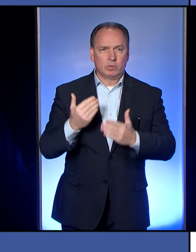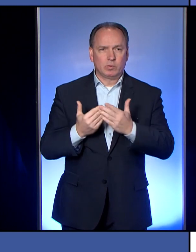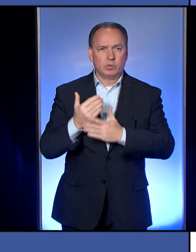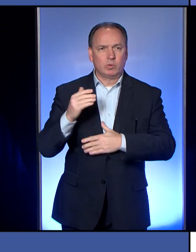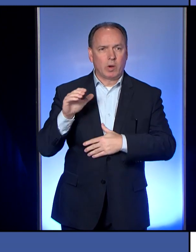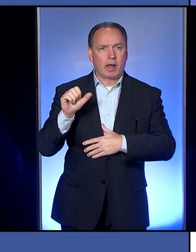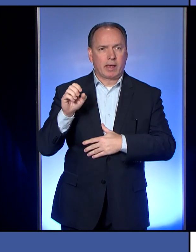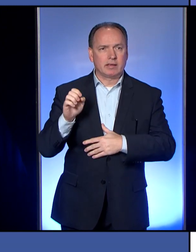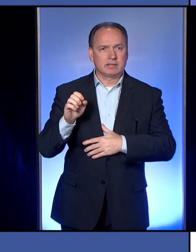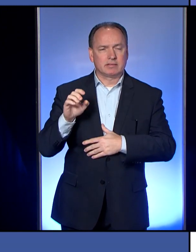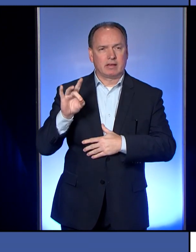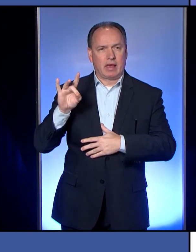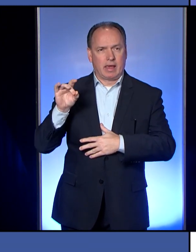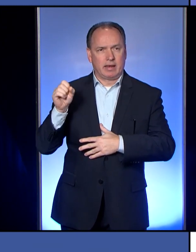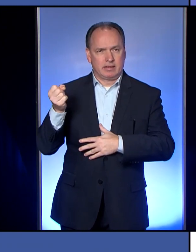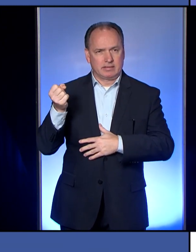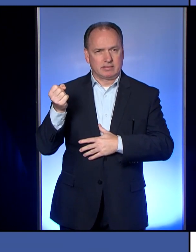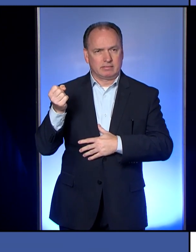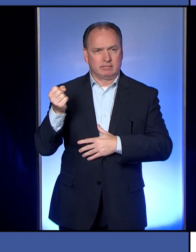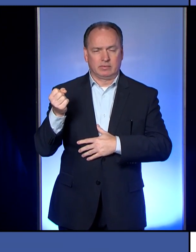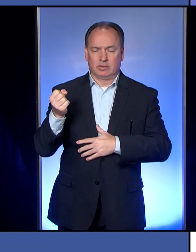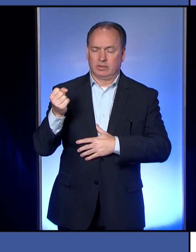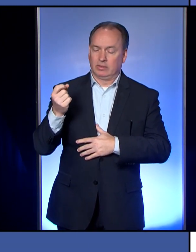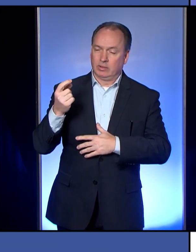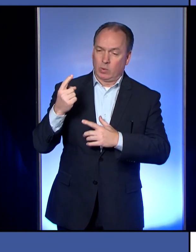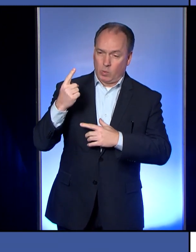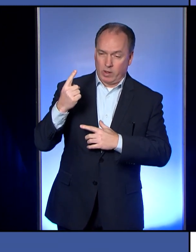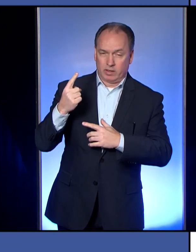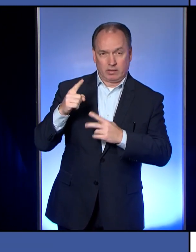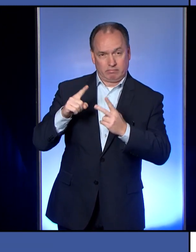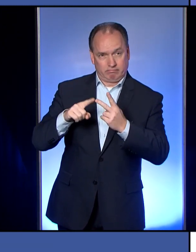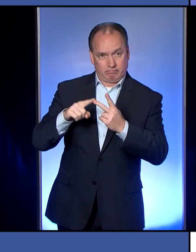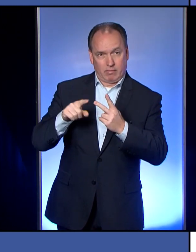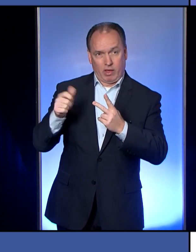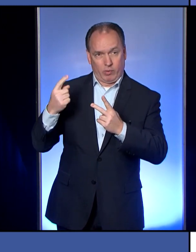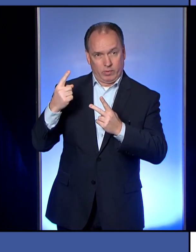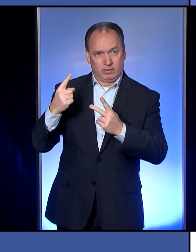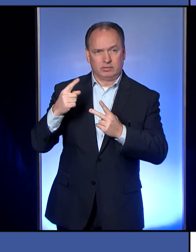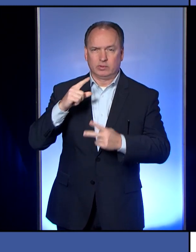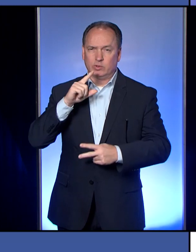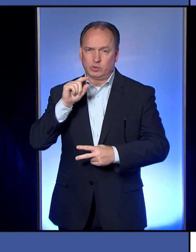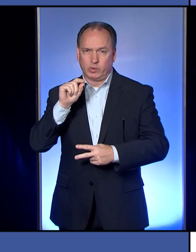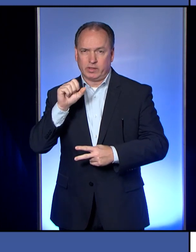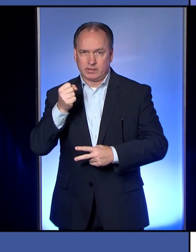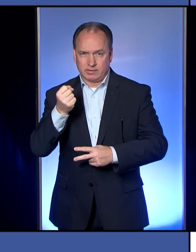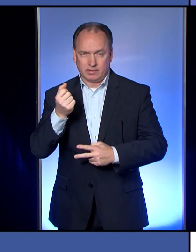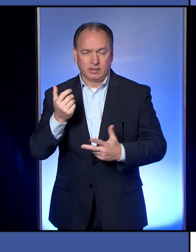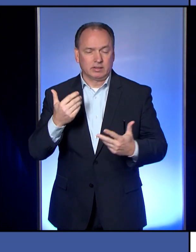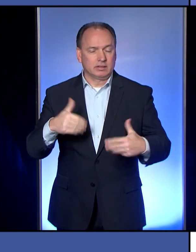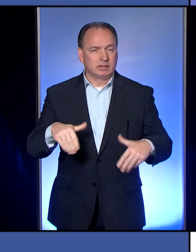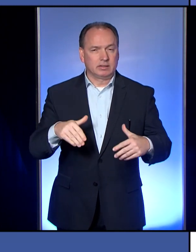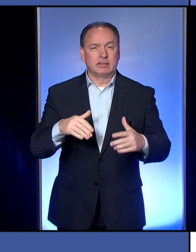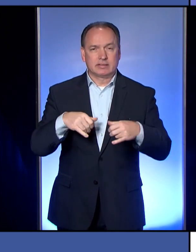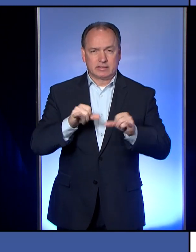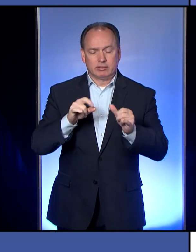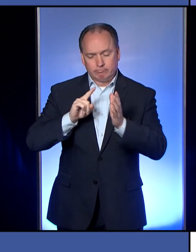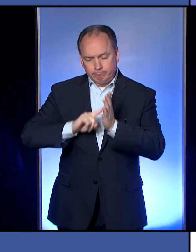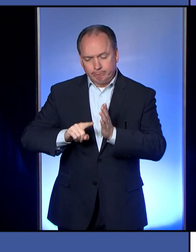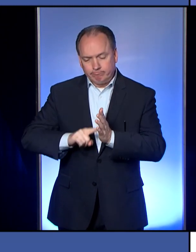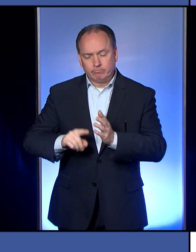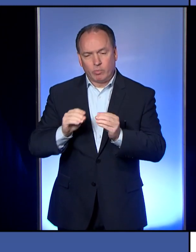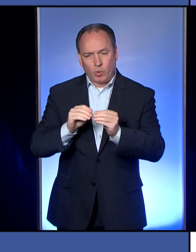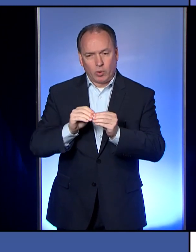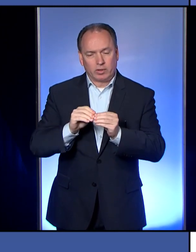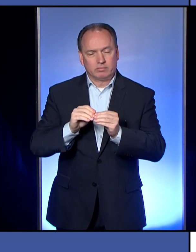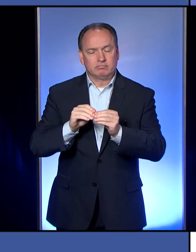and one is in their 20s. Investigations continue on these cases and others and